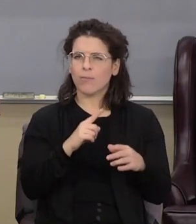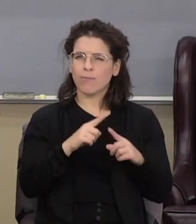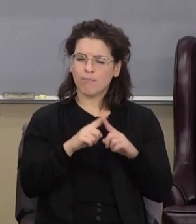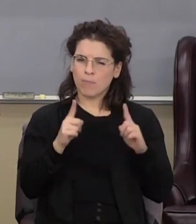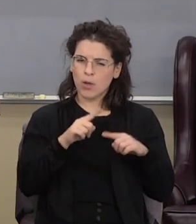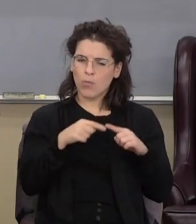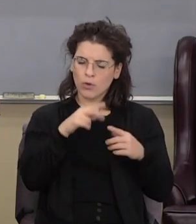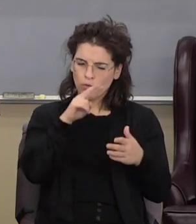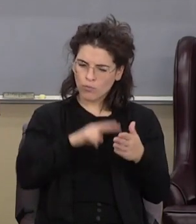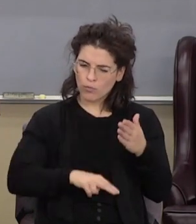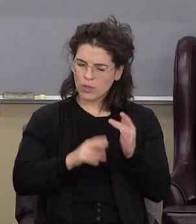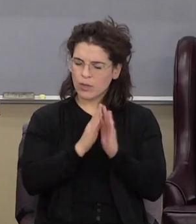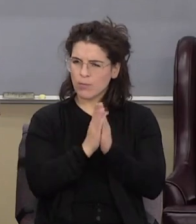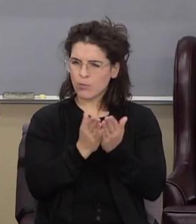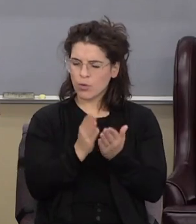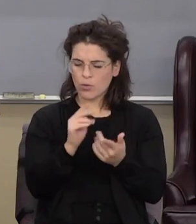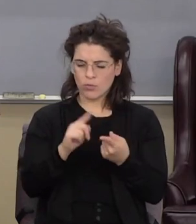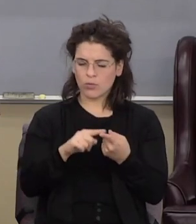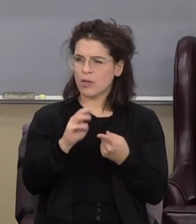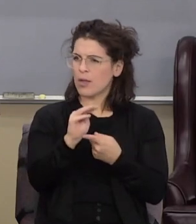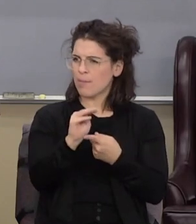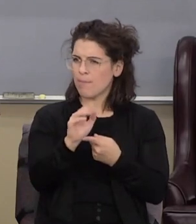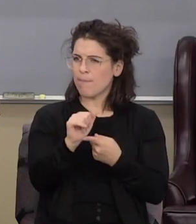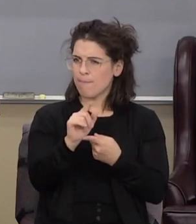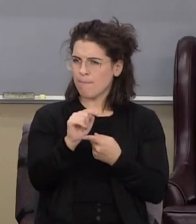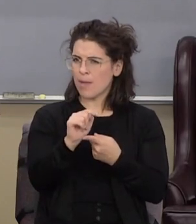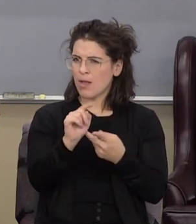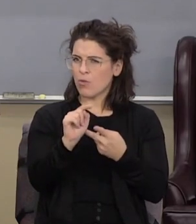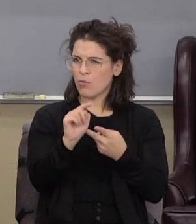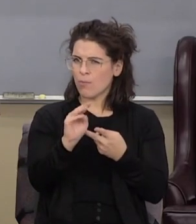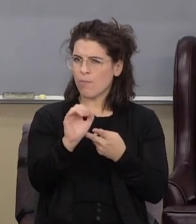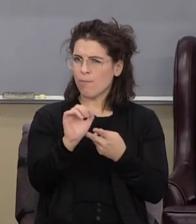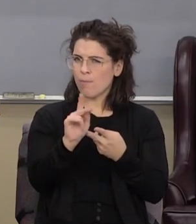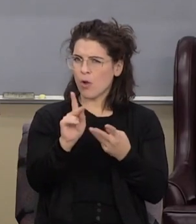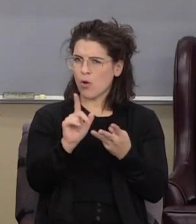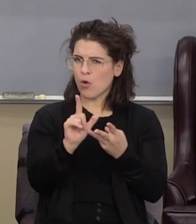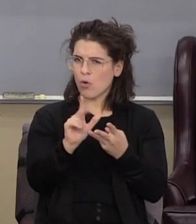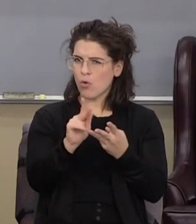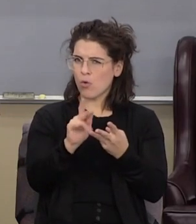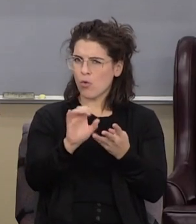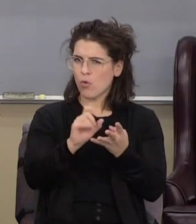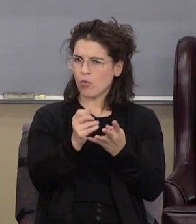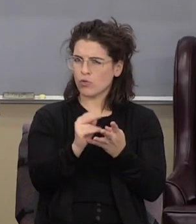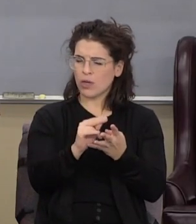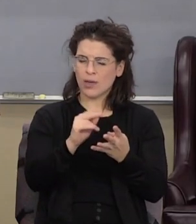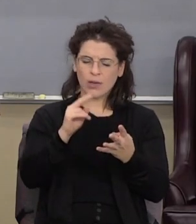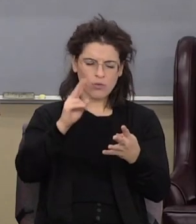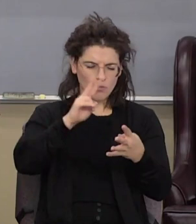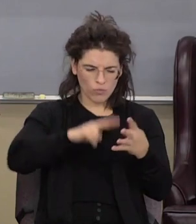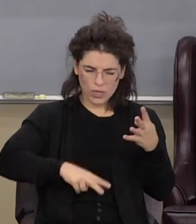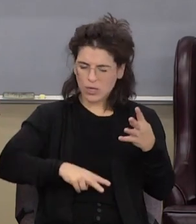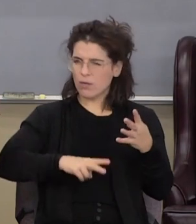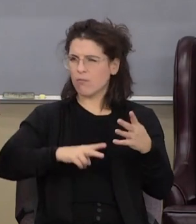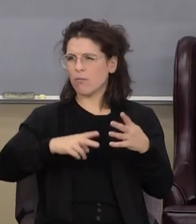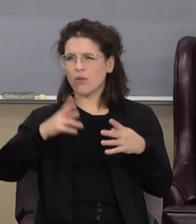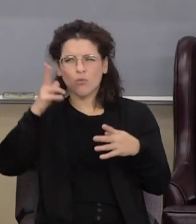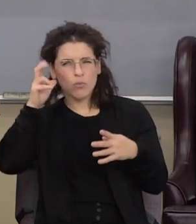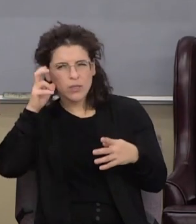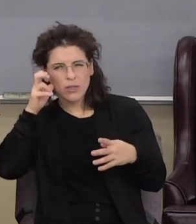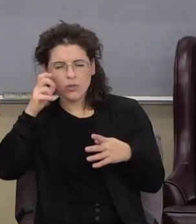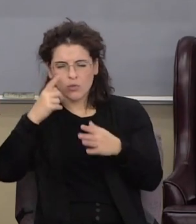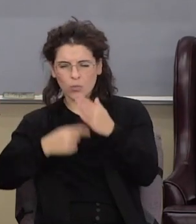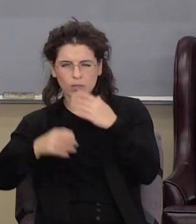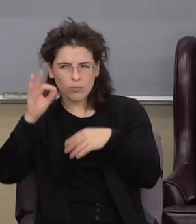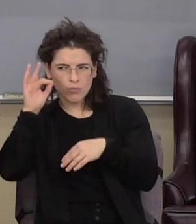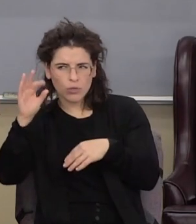those books, Matthew, Mark, Luke, and John, and you listen to what's talked about and preached about the Lord Jesus Christ in the church in general, you have